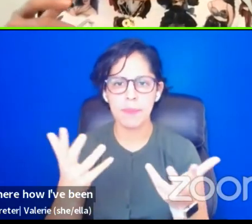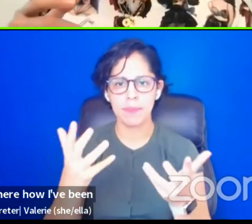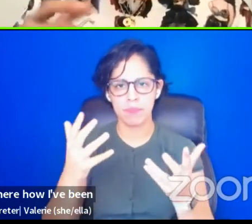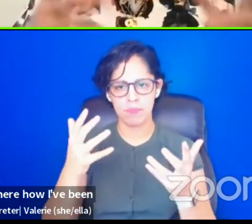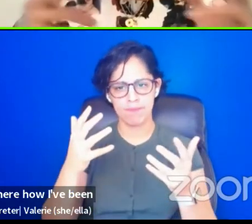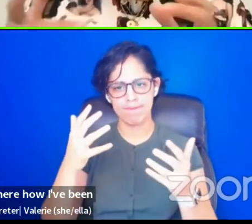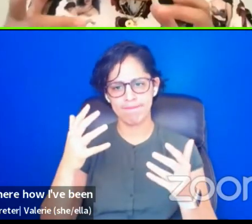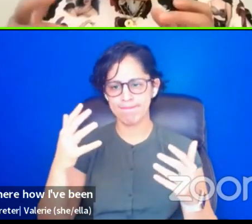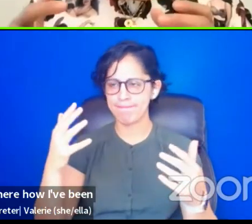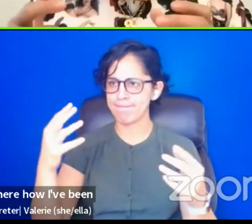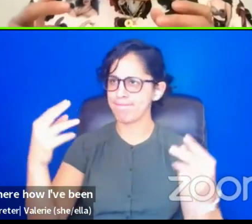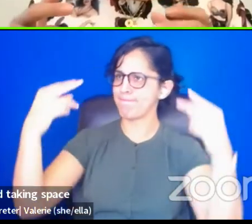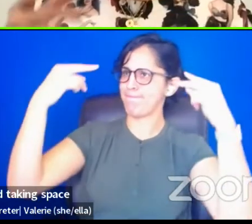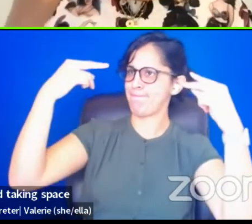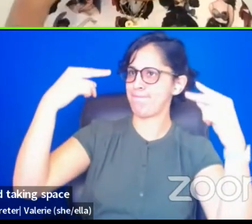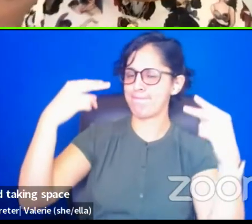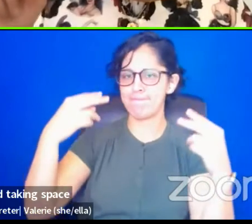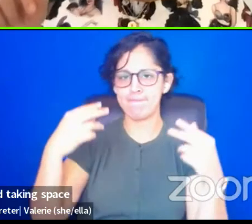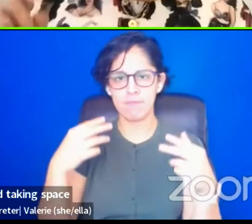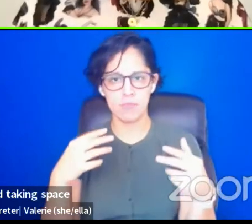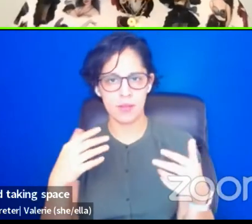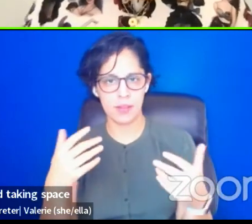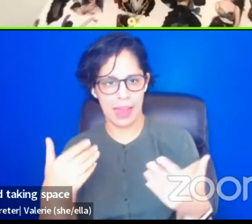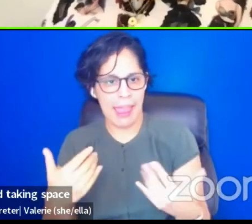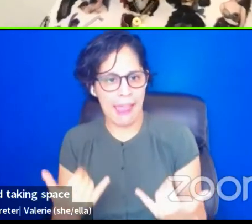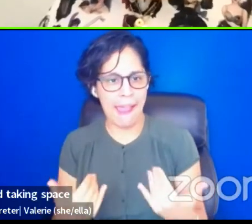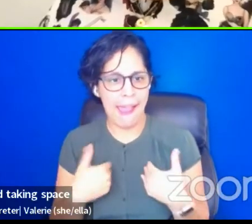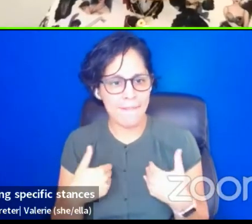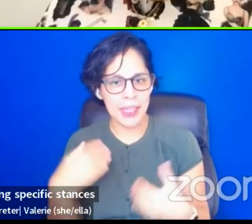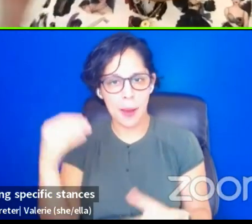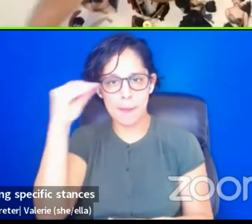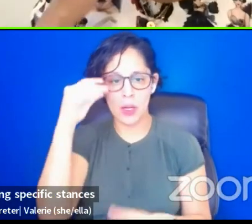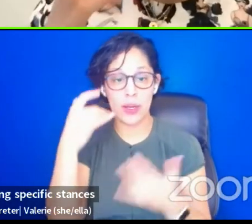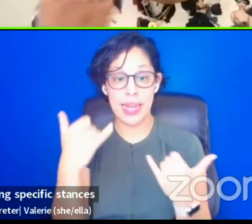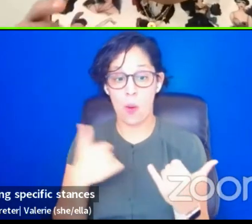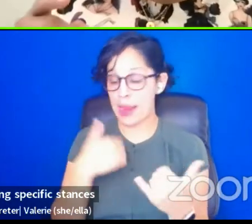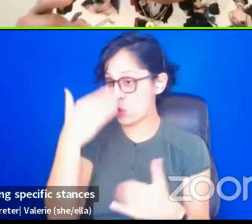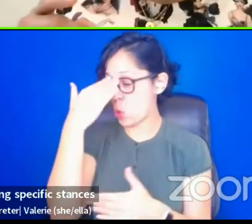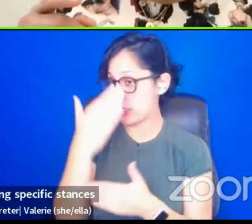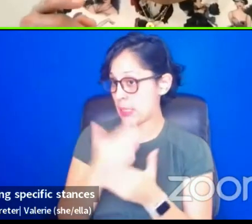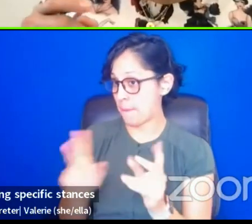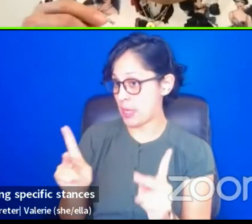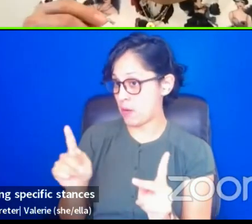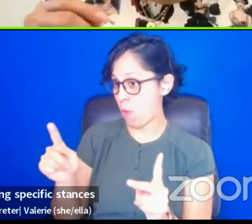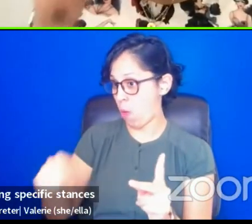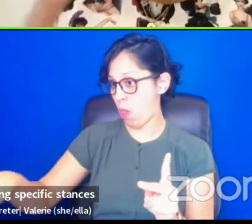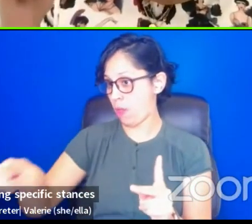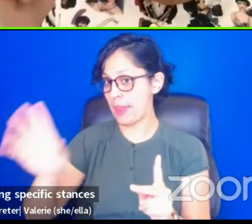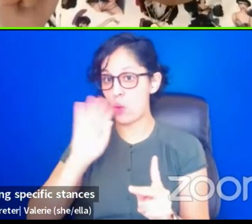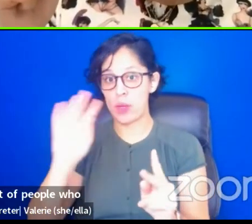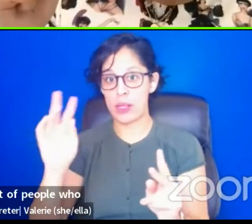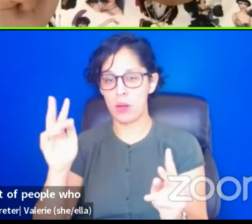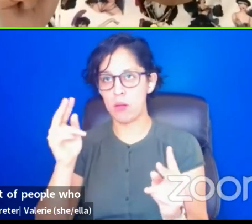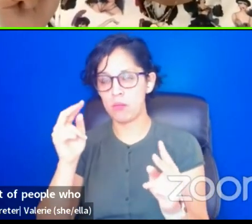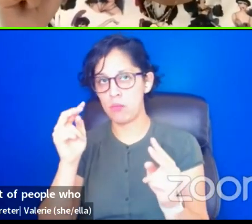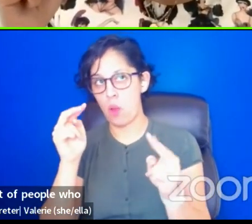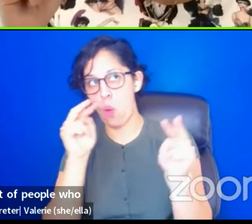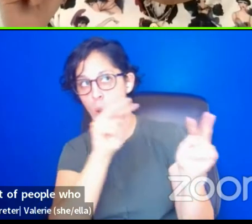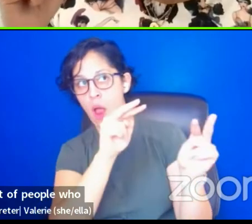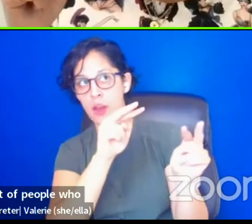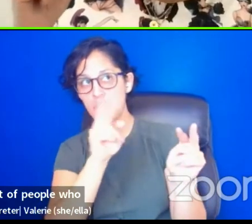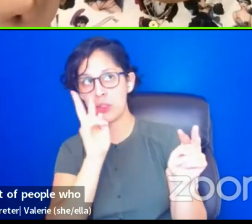in taking specific stances. Now I know that there's like a host of people who actually watch to see what I'm doing